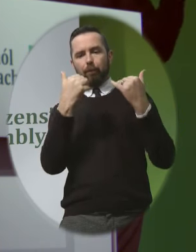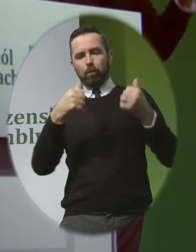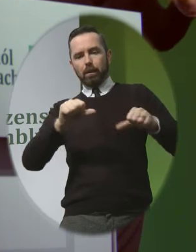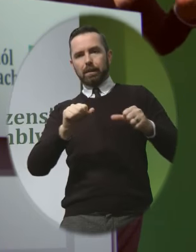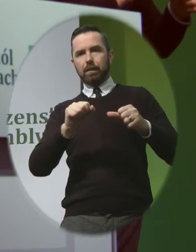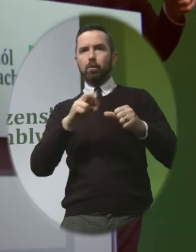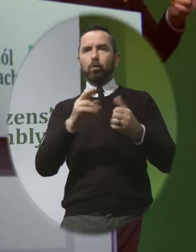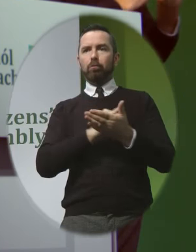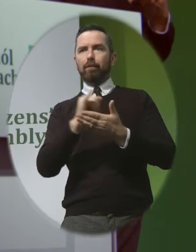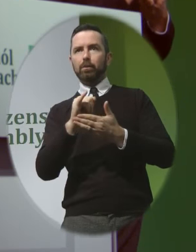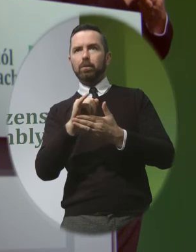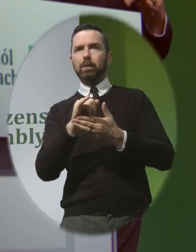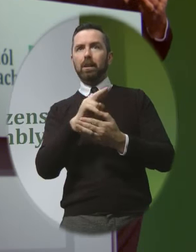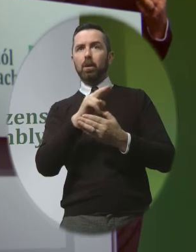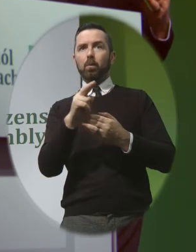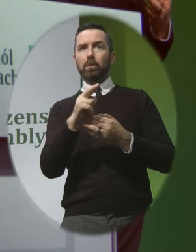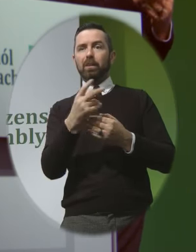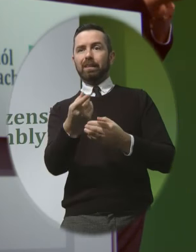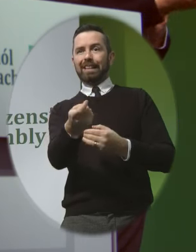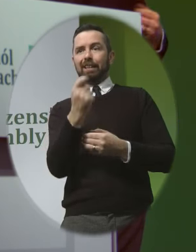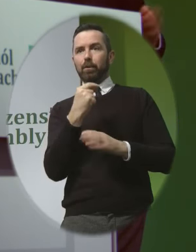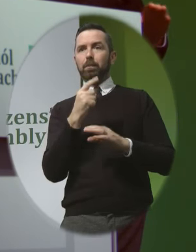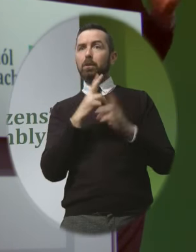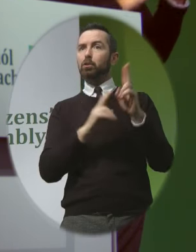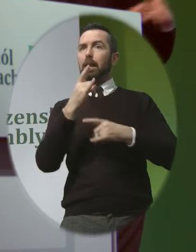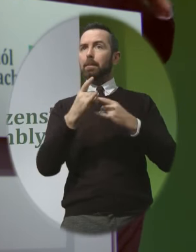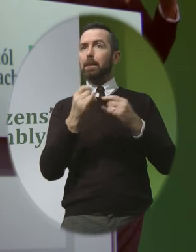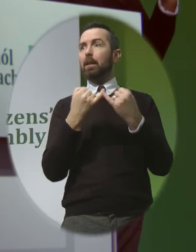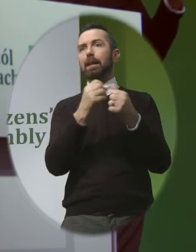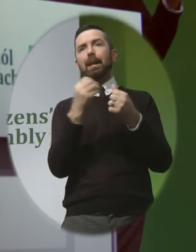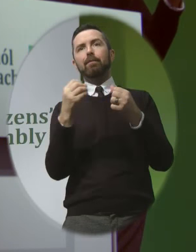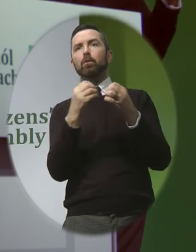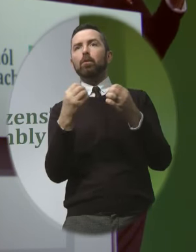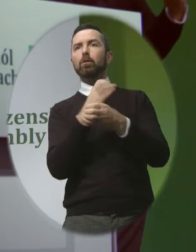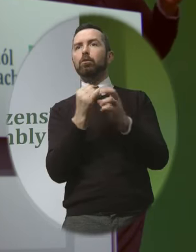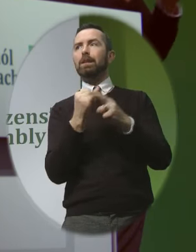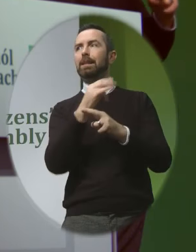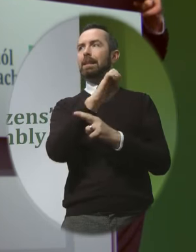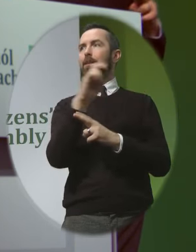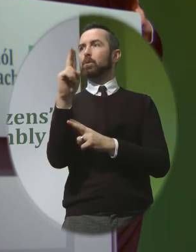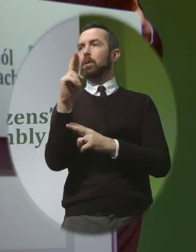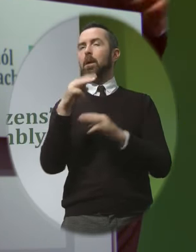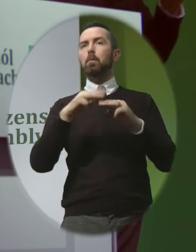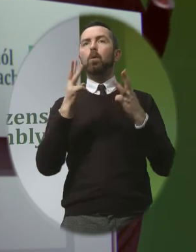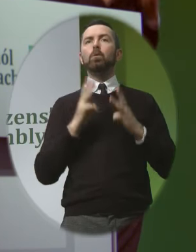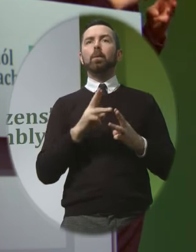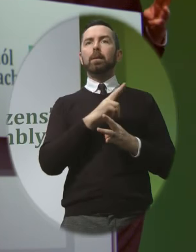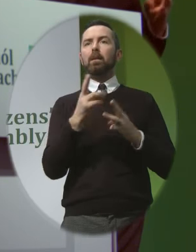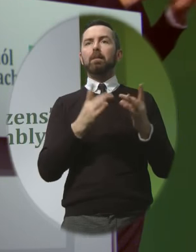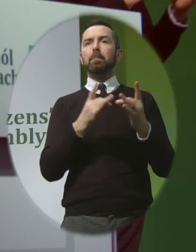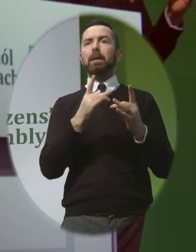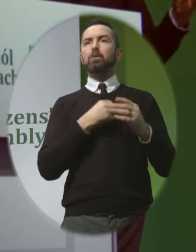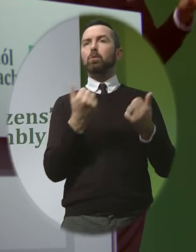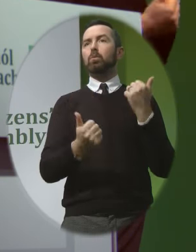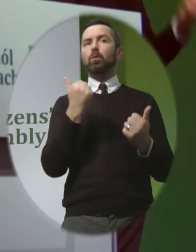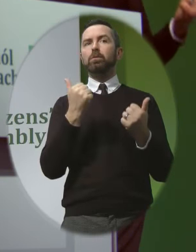respected in their choice of birth as would have happened in every other country in the EU most women don't make it as far as the courts